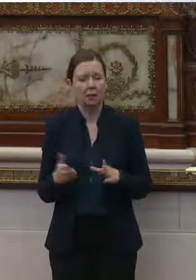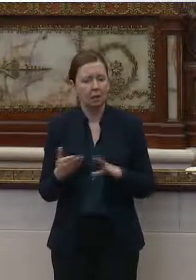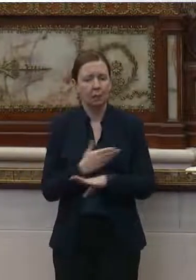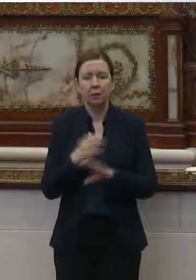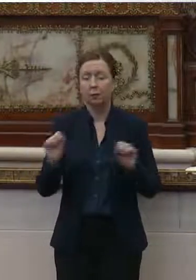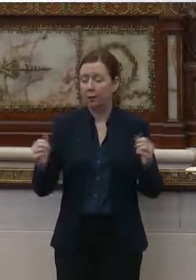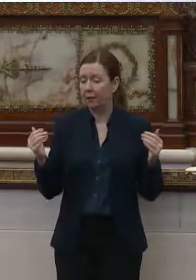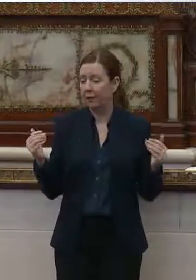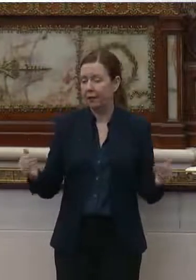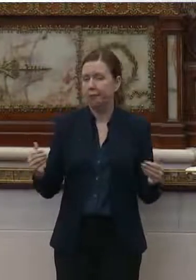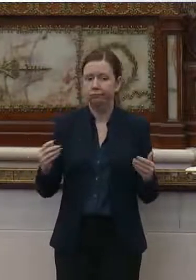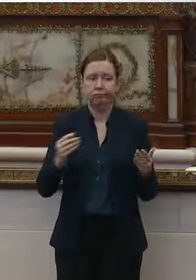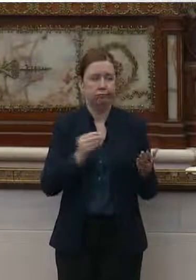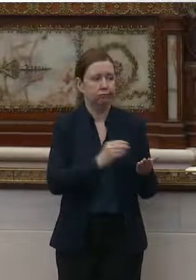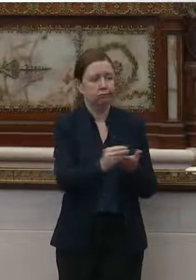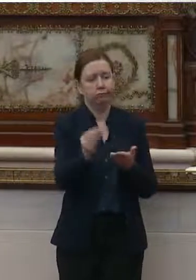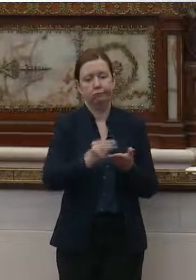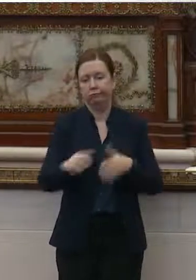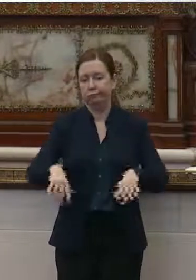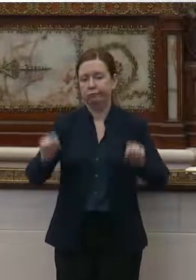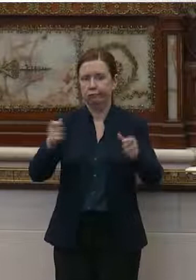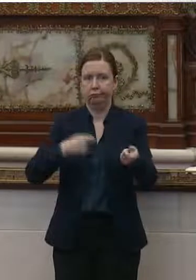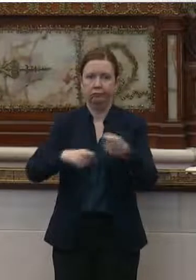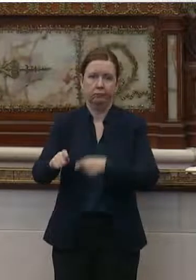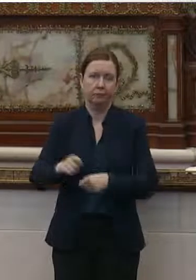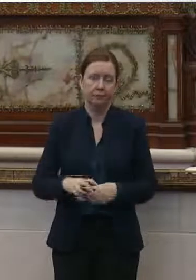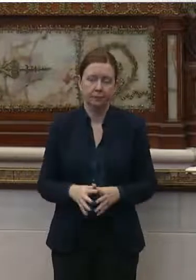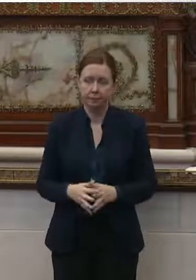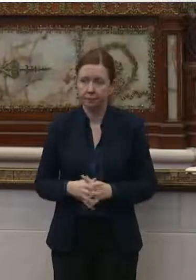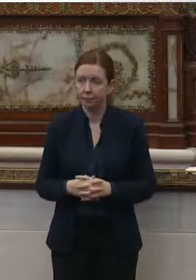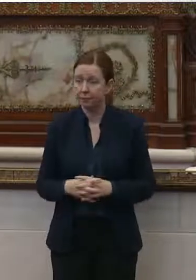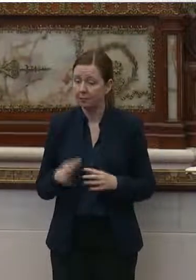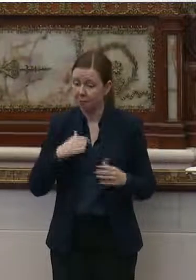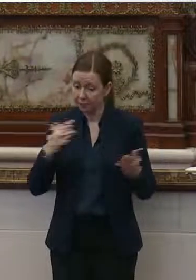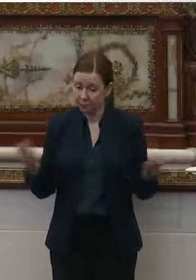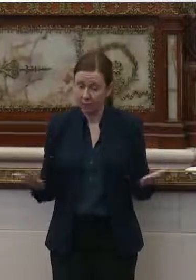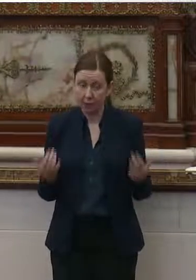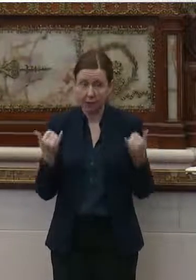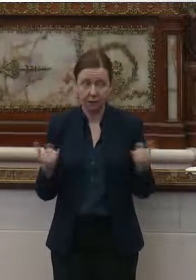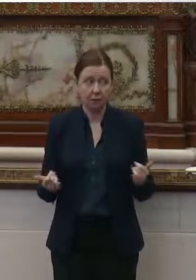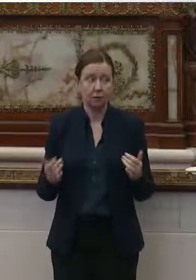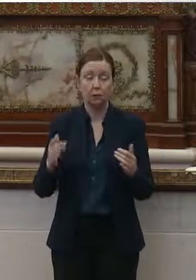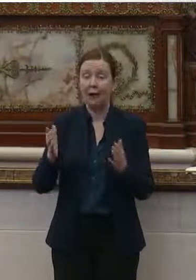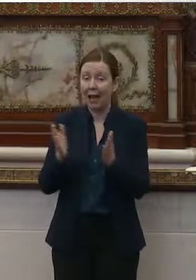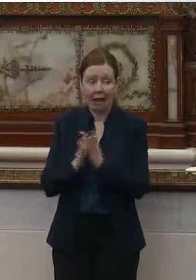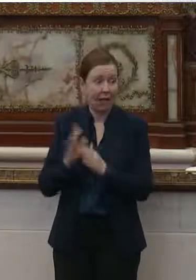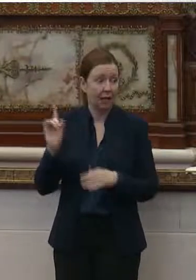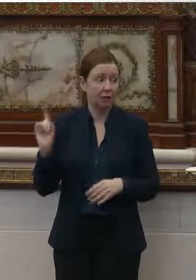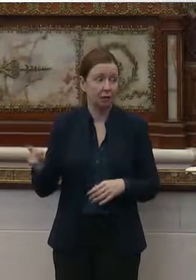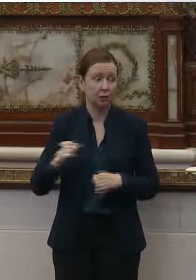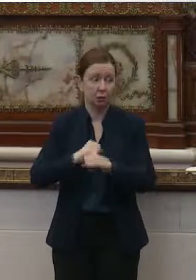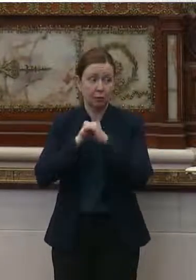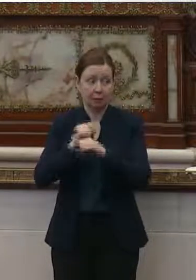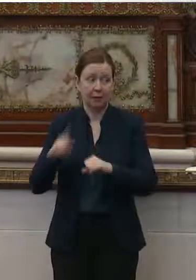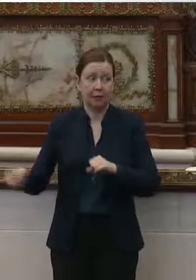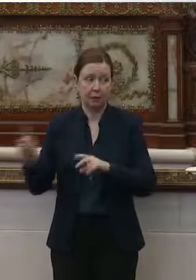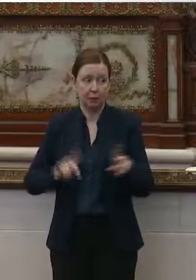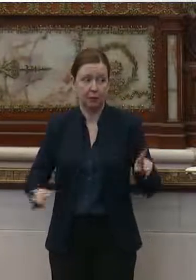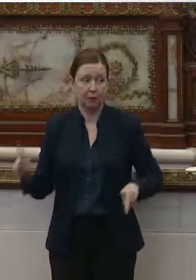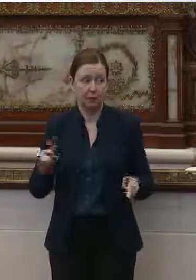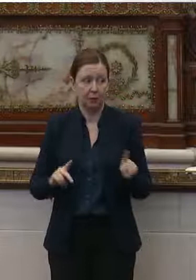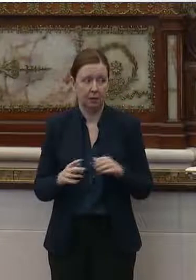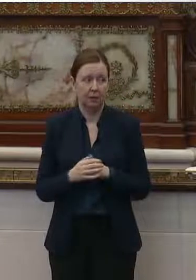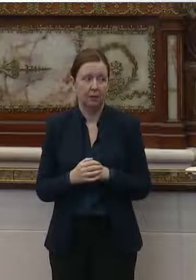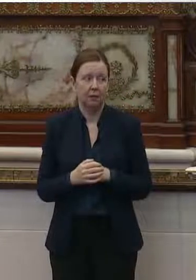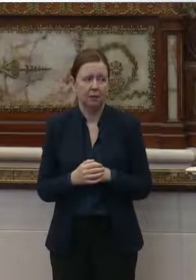they can move in here and take over. I'm here today to ask you to protect those people. They